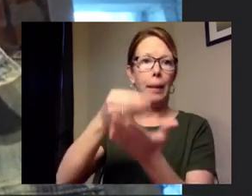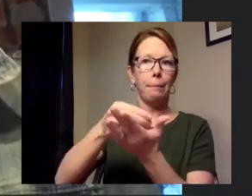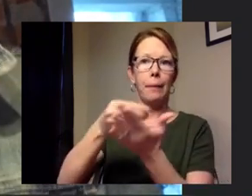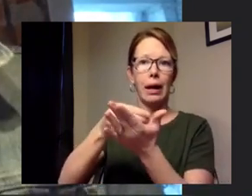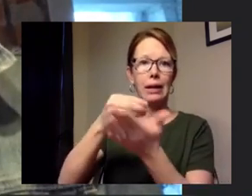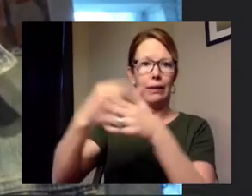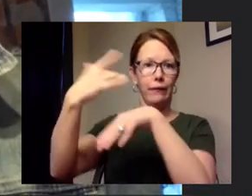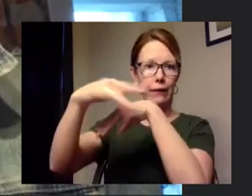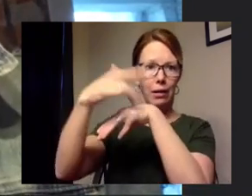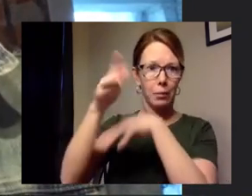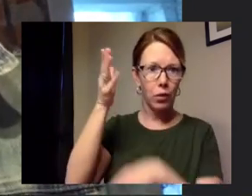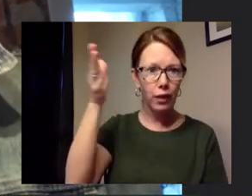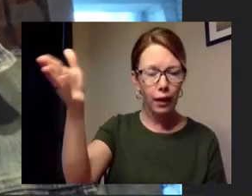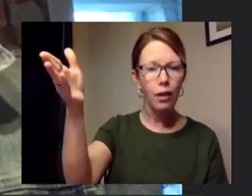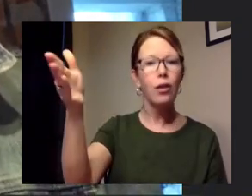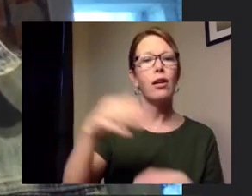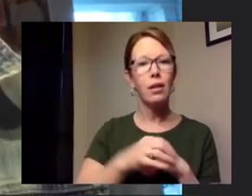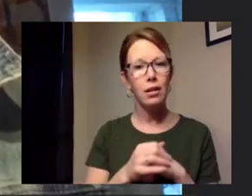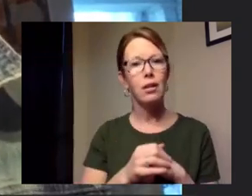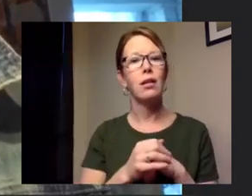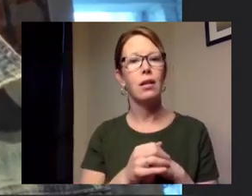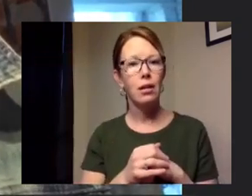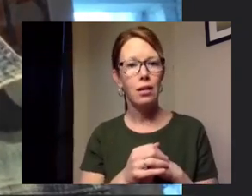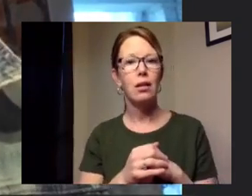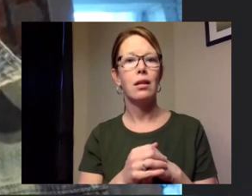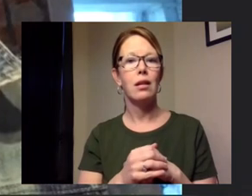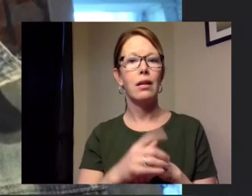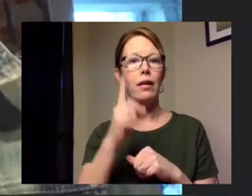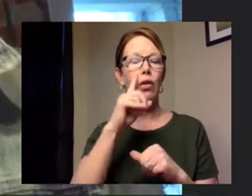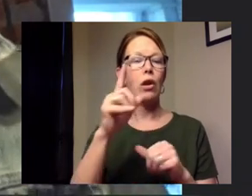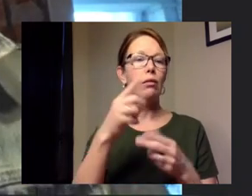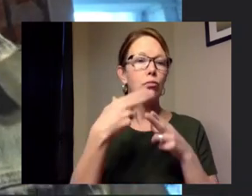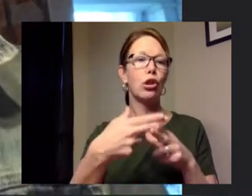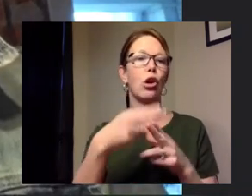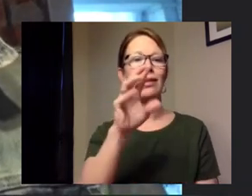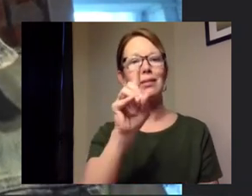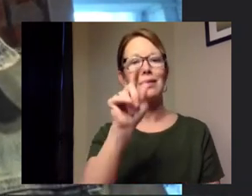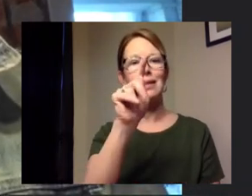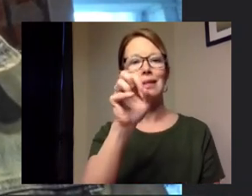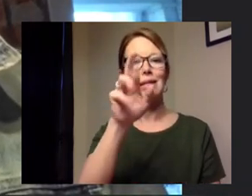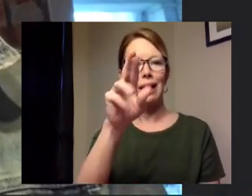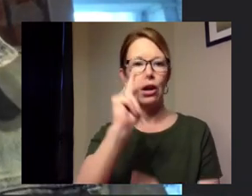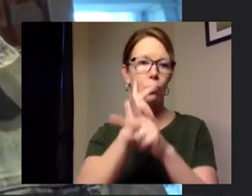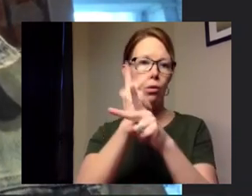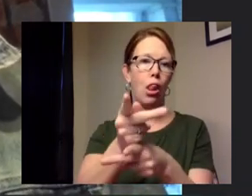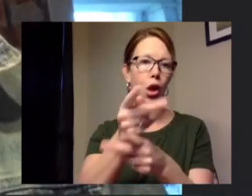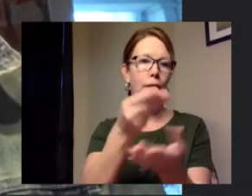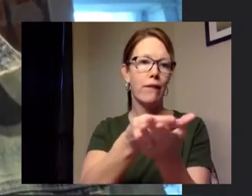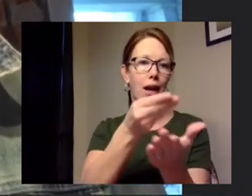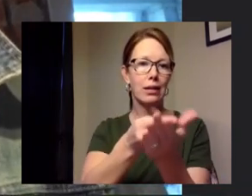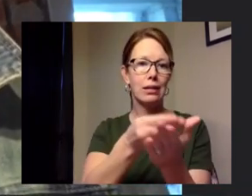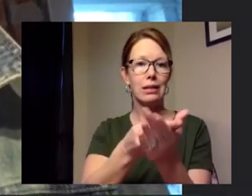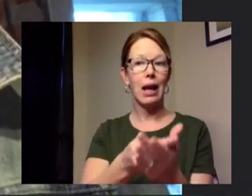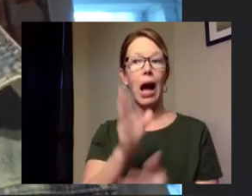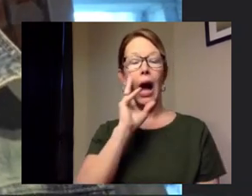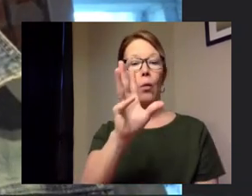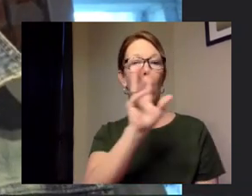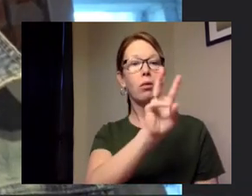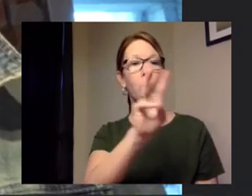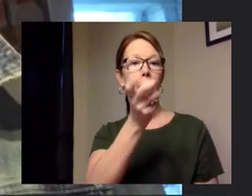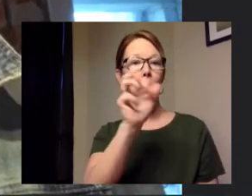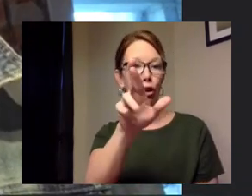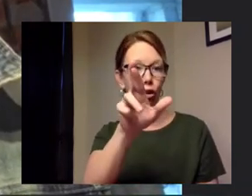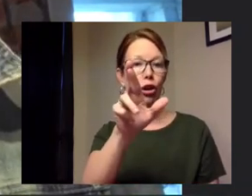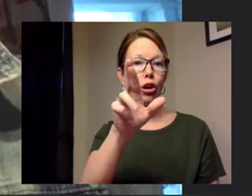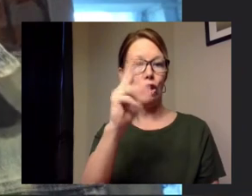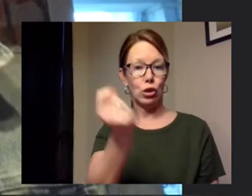funding through their um disaster loan fund i am doing a webinar on tuesday at one o'clock